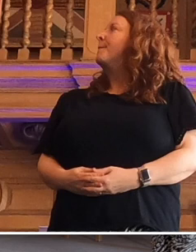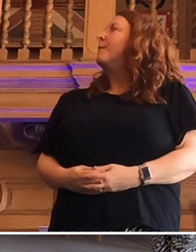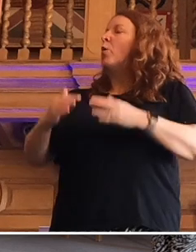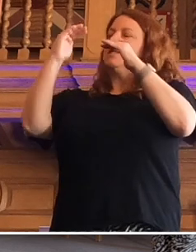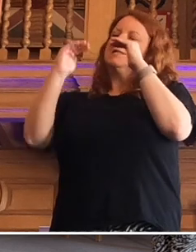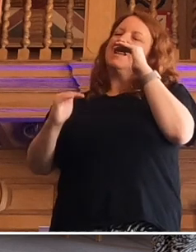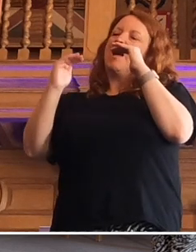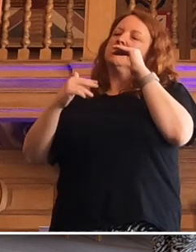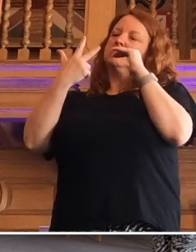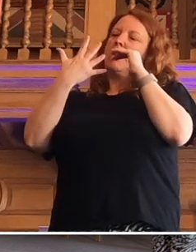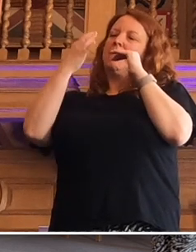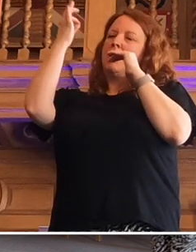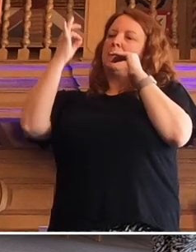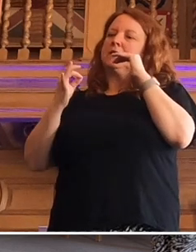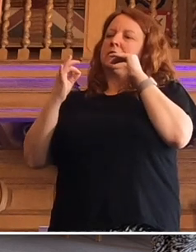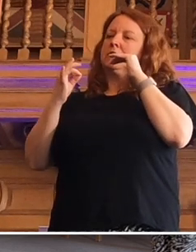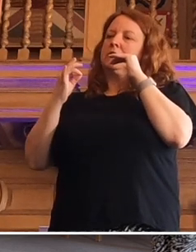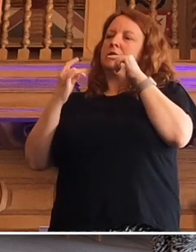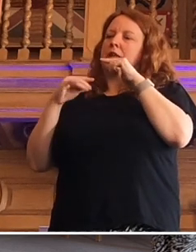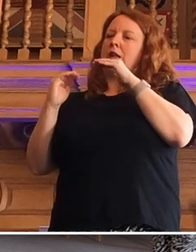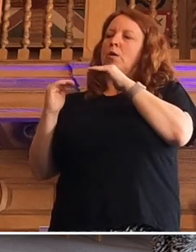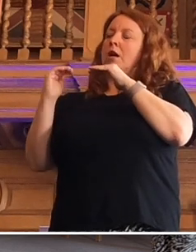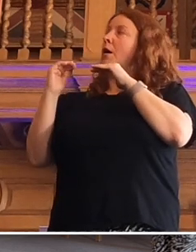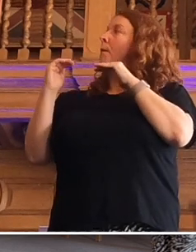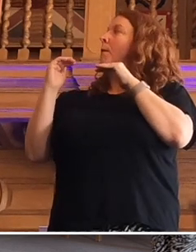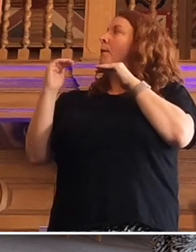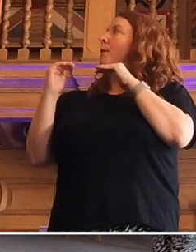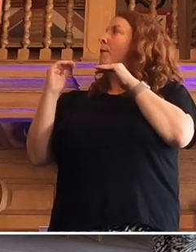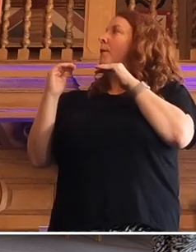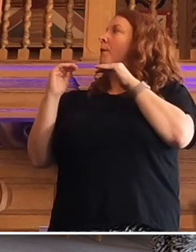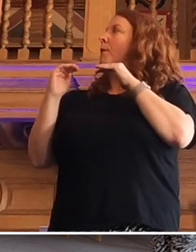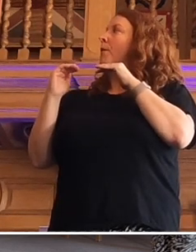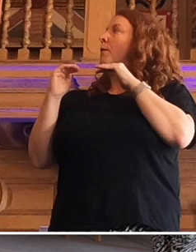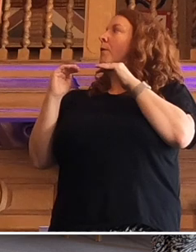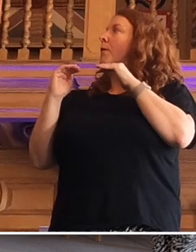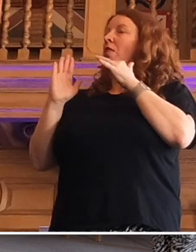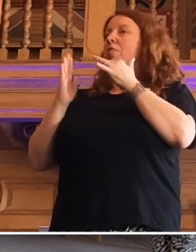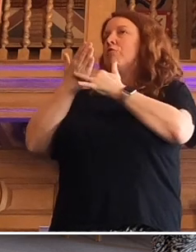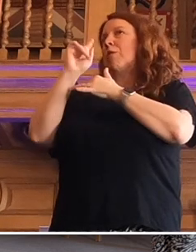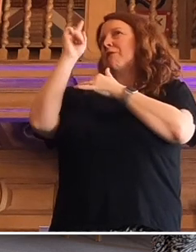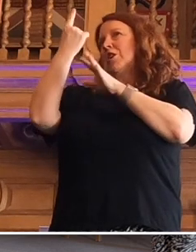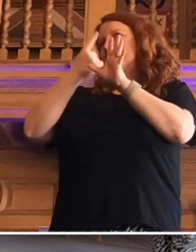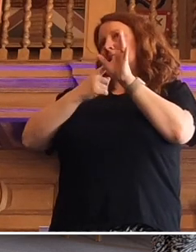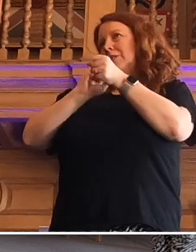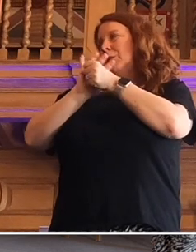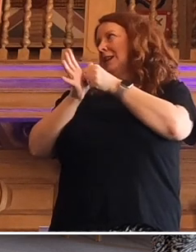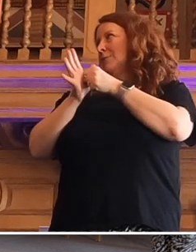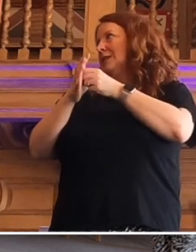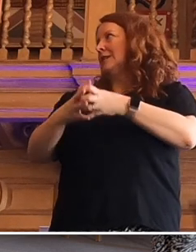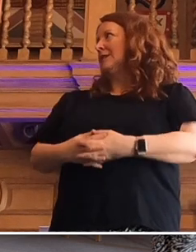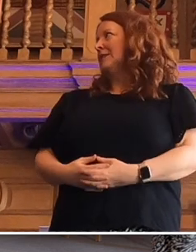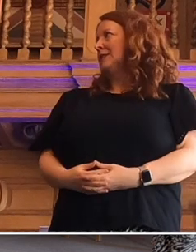35% and went up of course during the first year of the pandemic. So